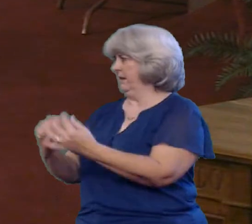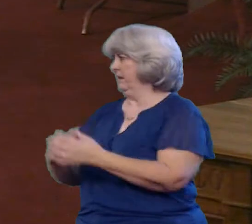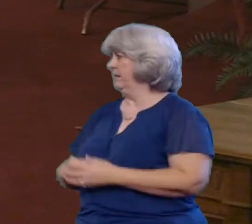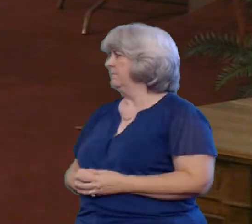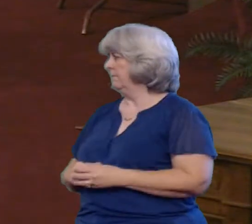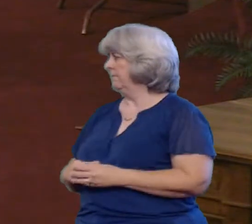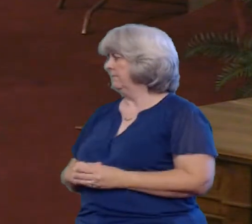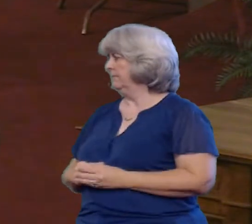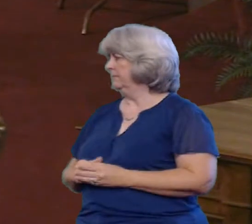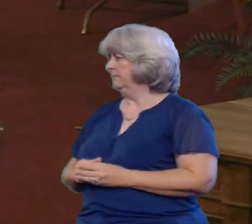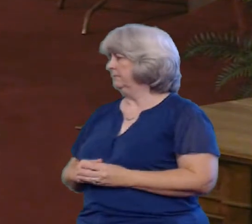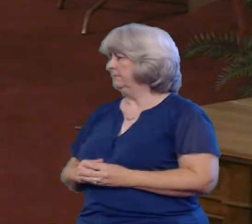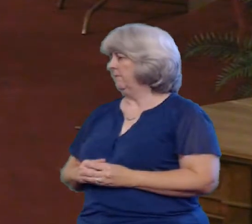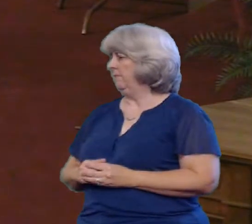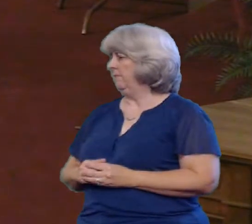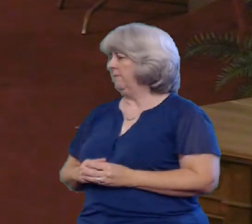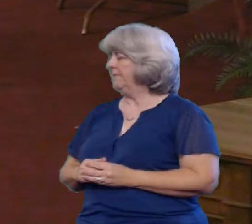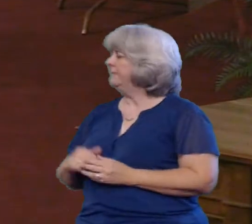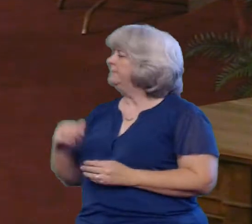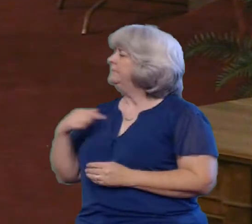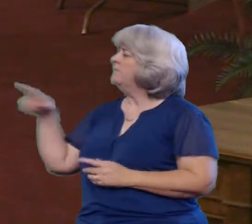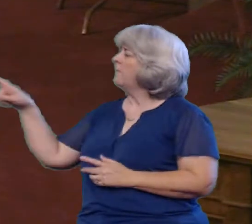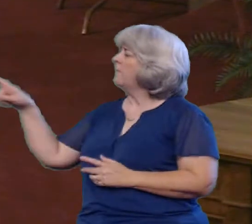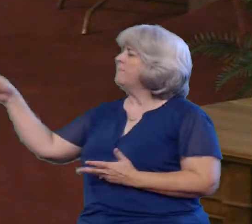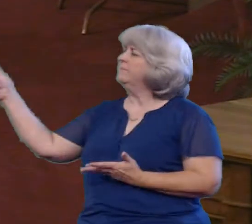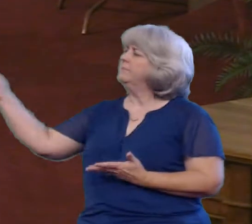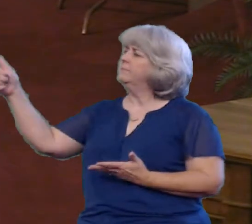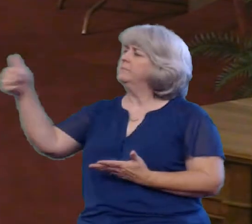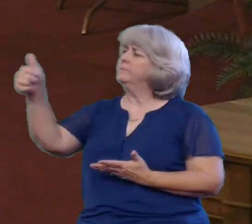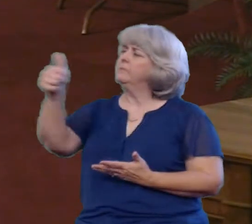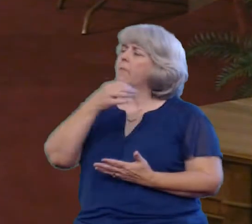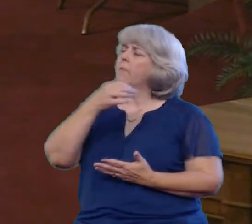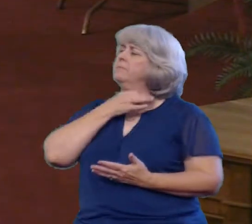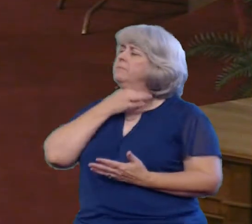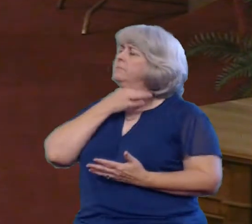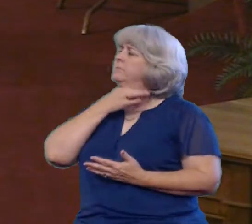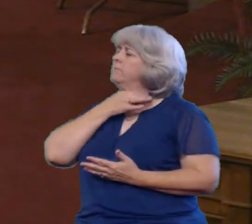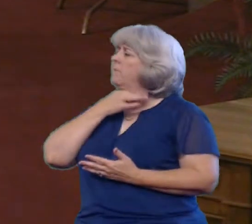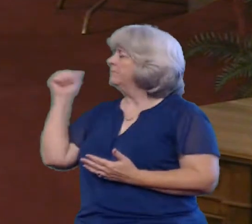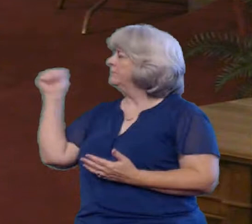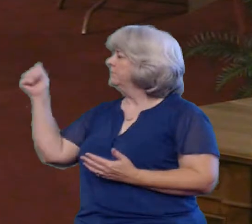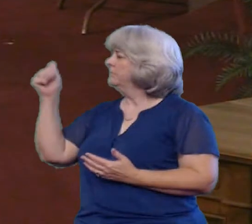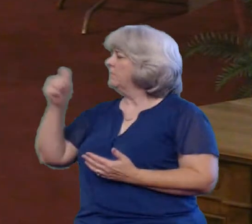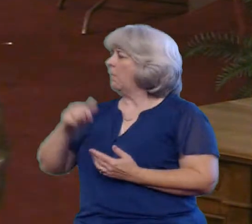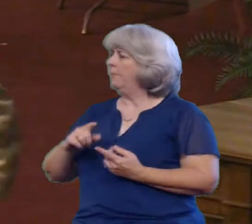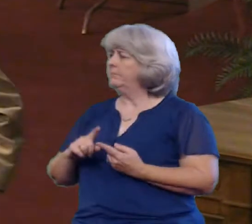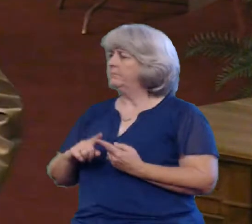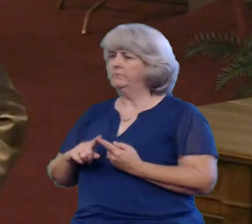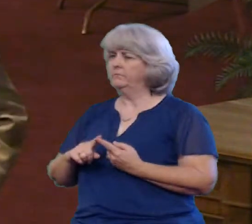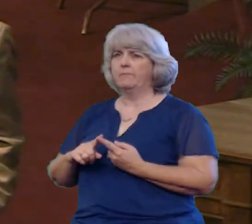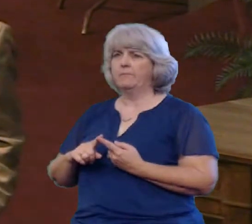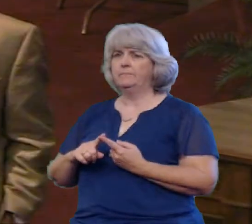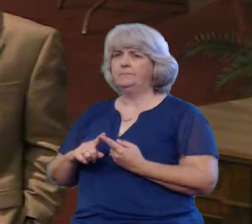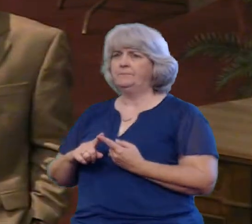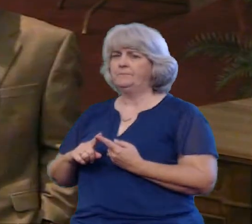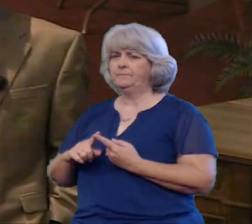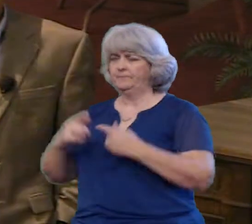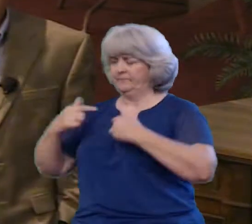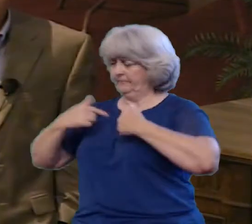From an individual standpoint I want you to ask yourself this question tonight Number one is, how do we serve our purpose?